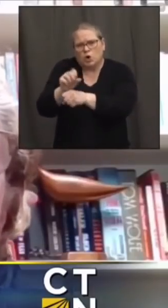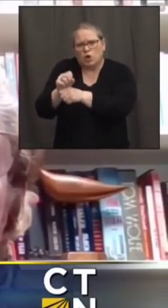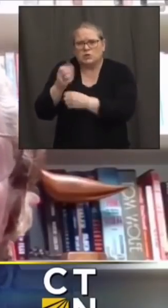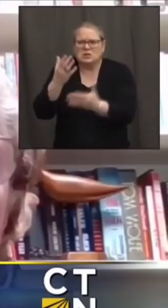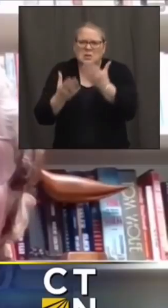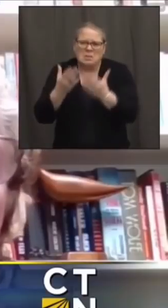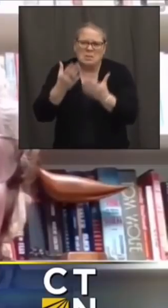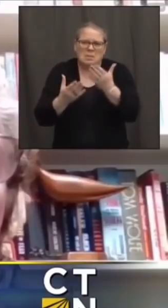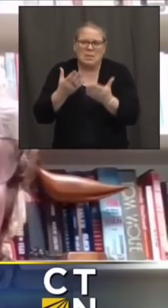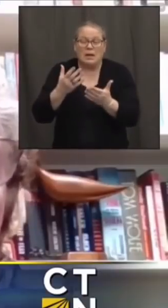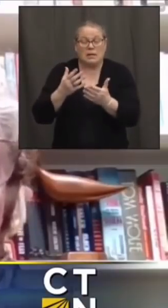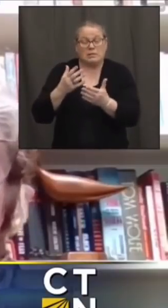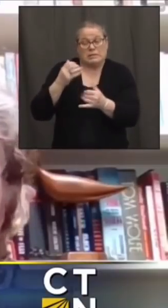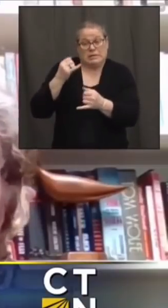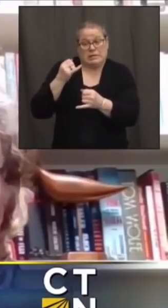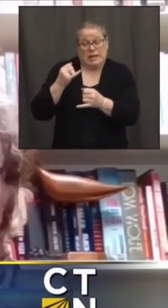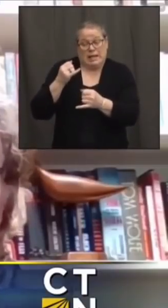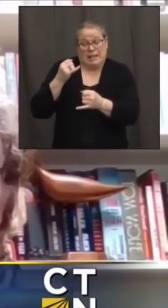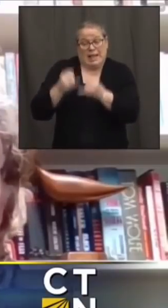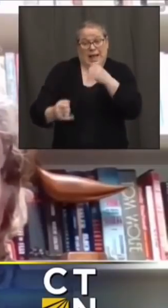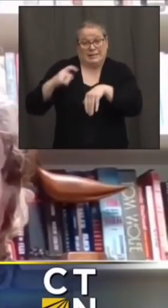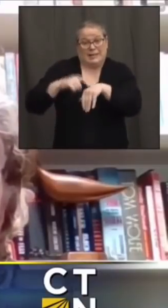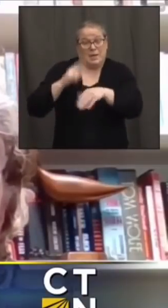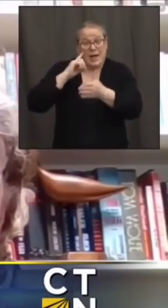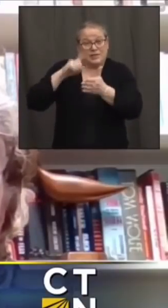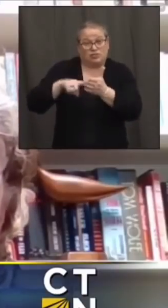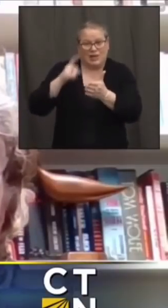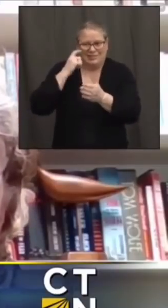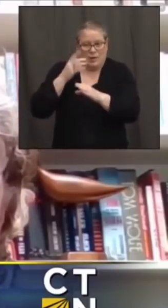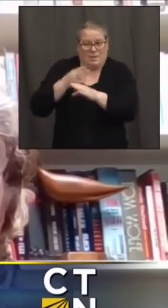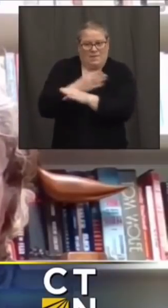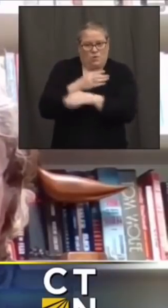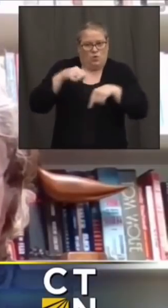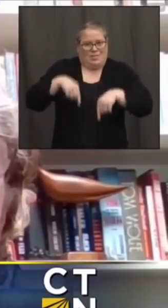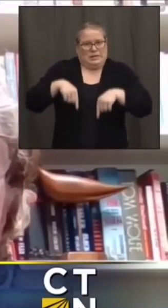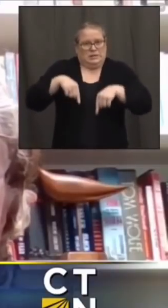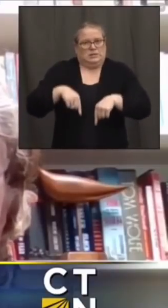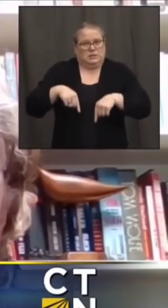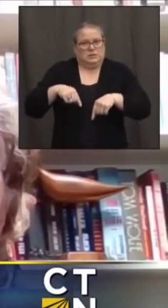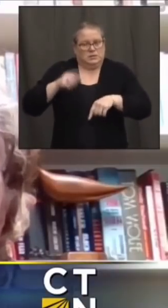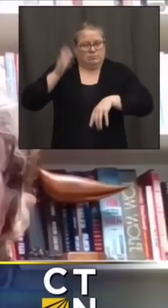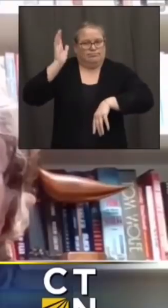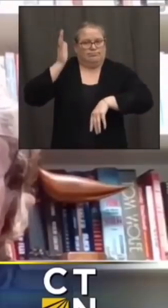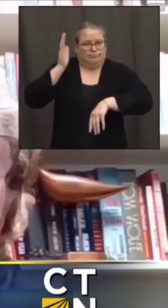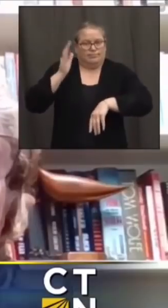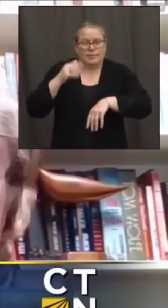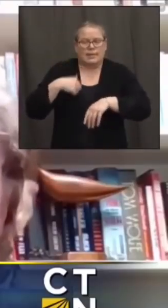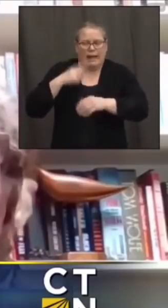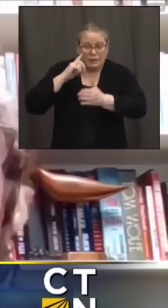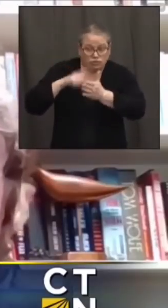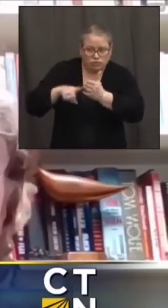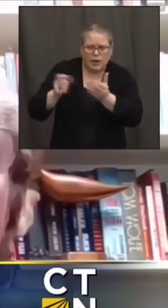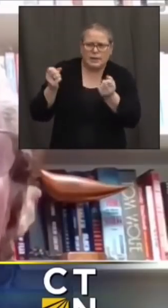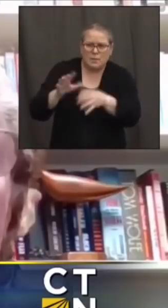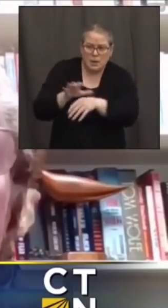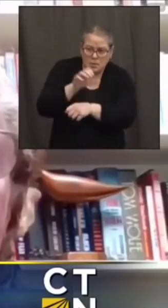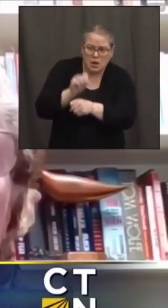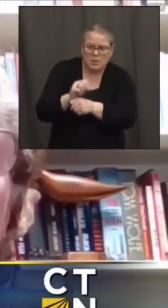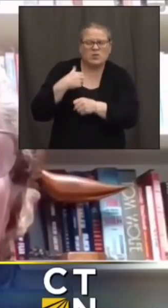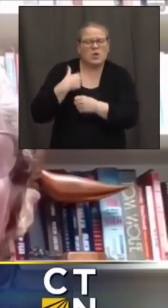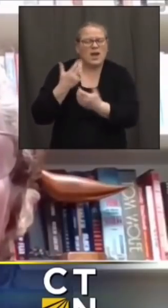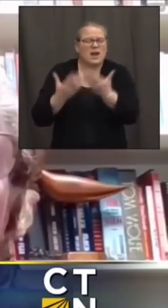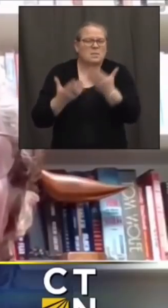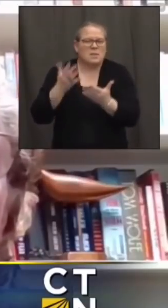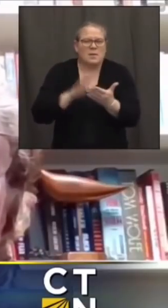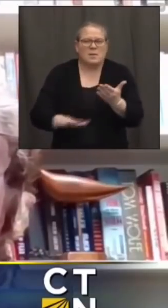through the phone line when i checked in right before uh this uh this uh event so um but there are a lot of people waiting